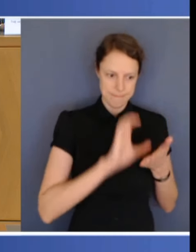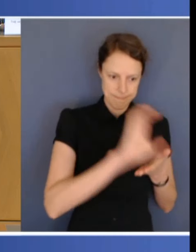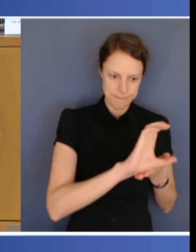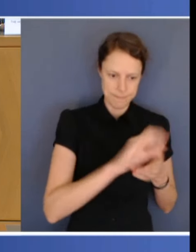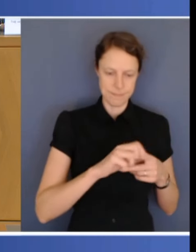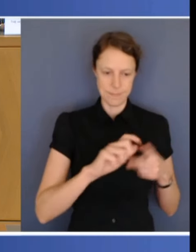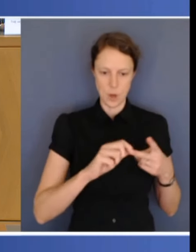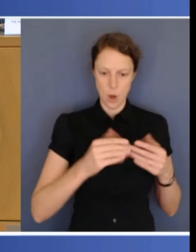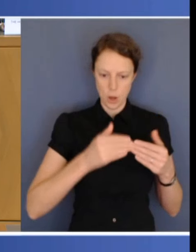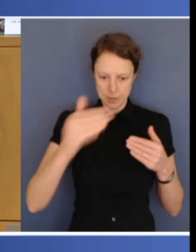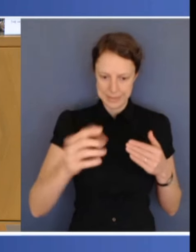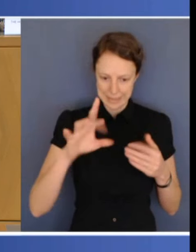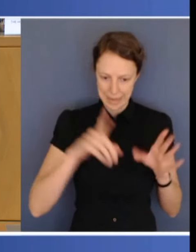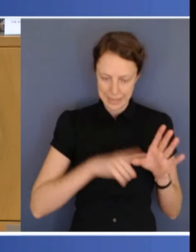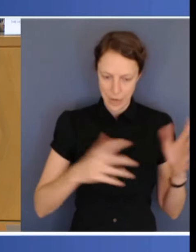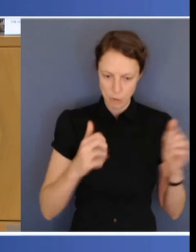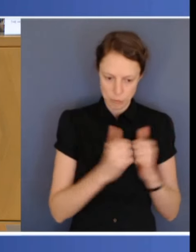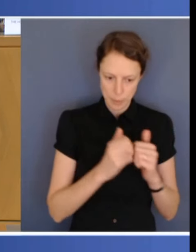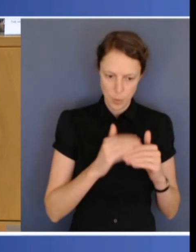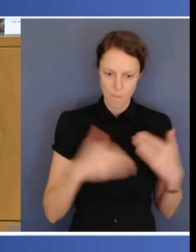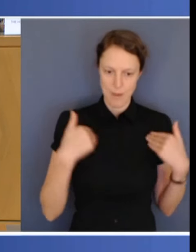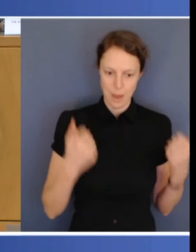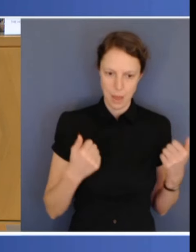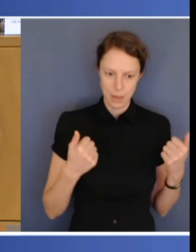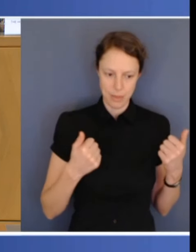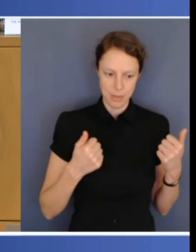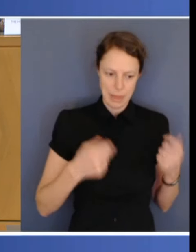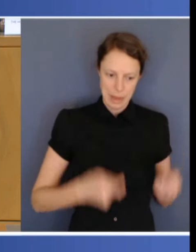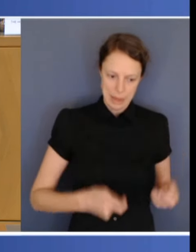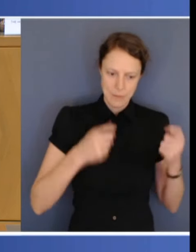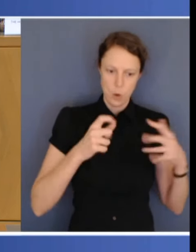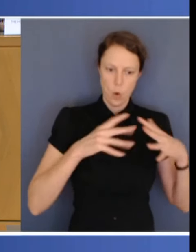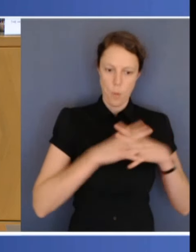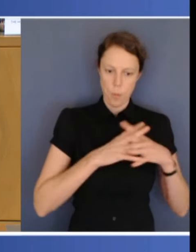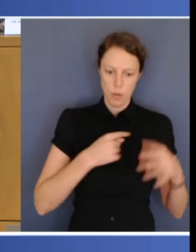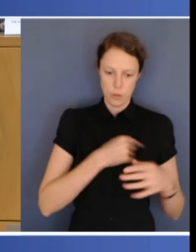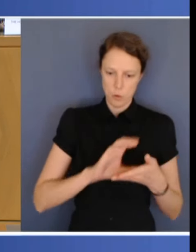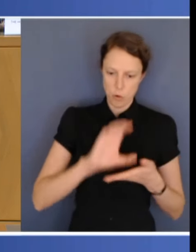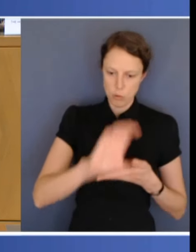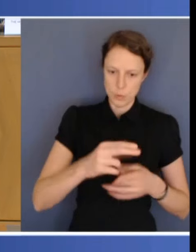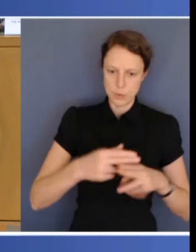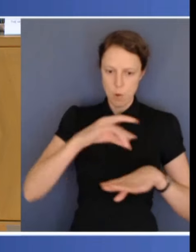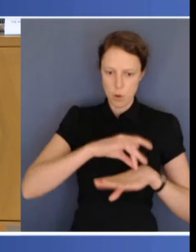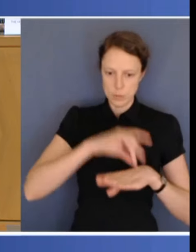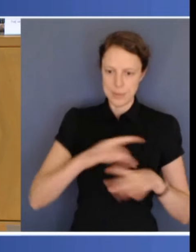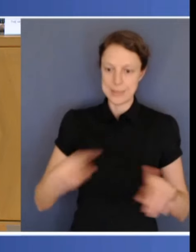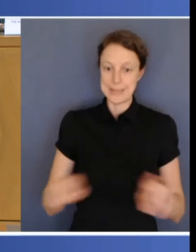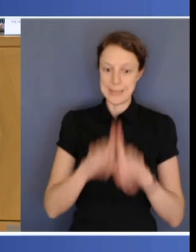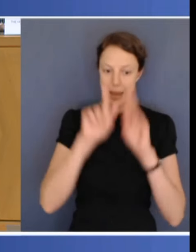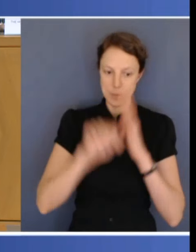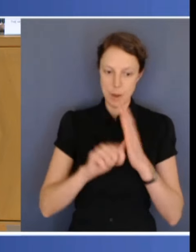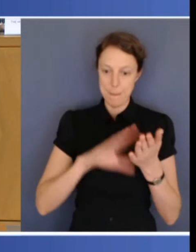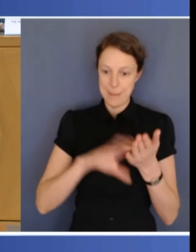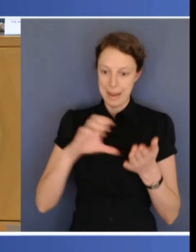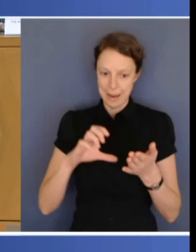lifting up the Commonwealth contribution to hospitals at the same time as we're boosting and strengthening Medicare, along with the measures to